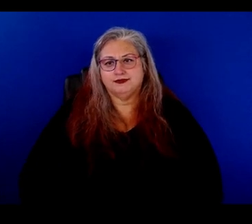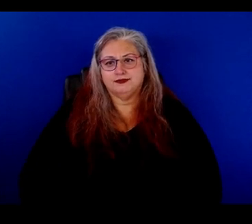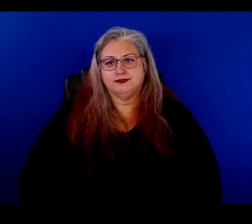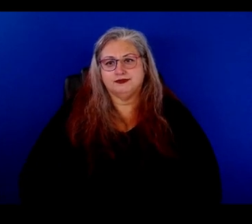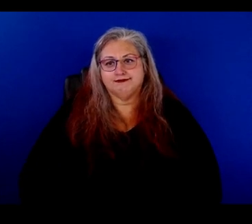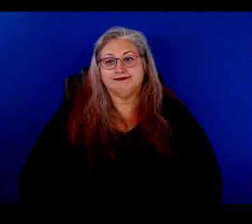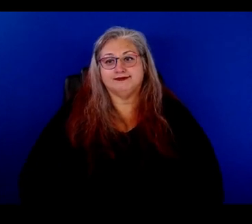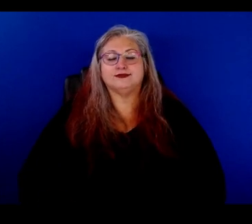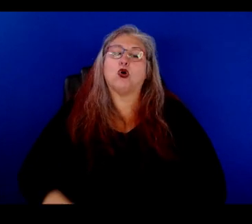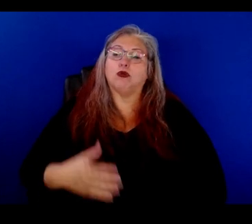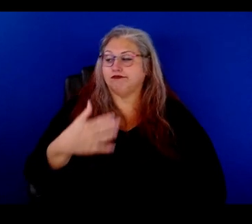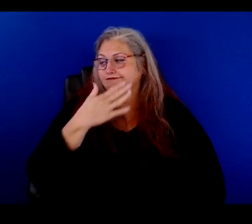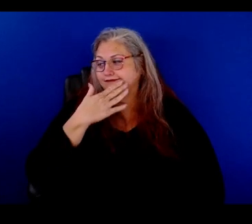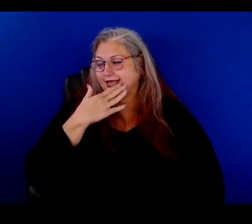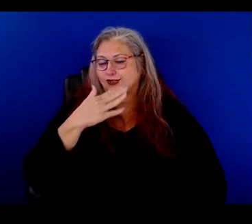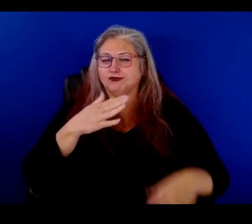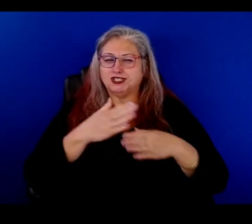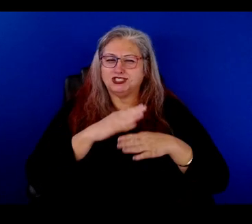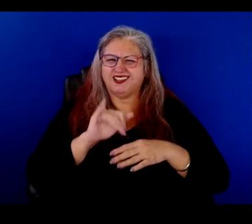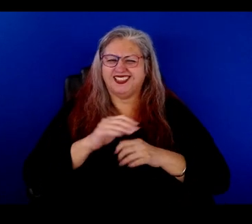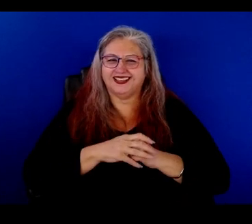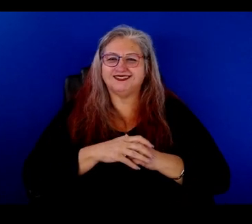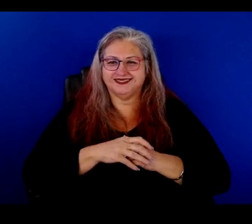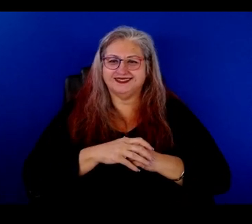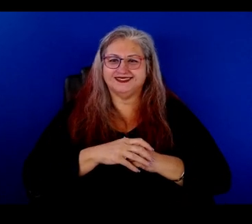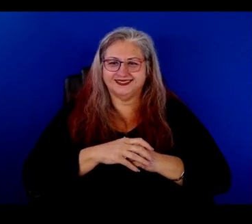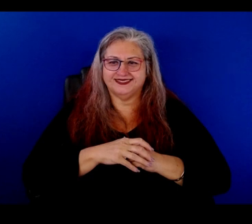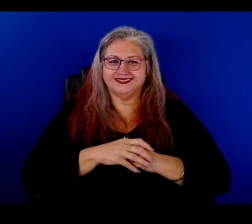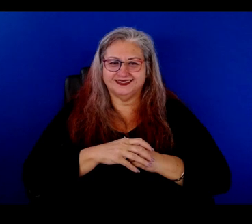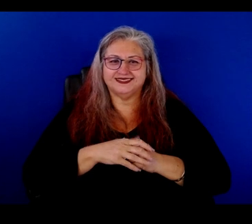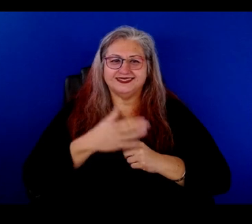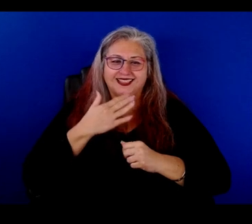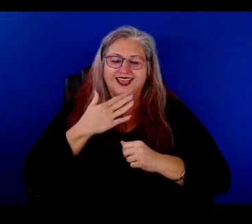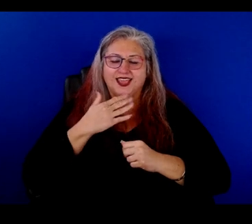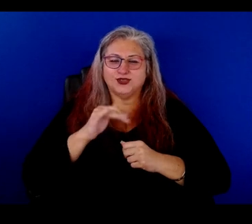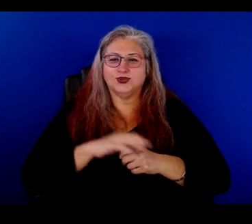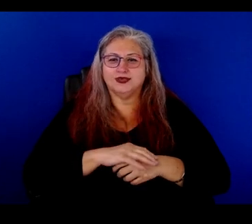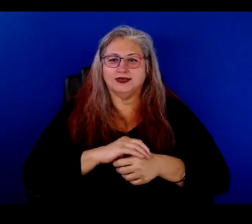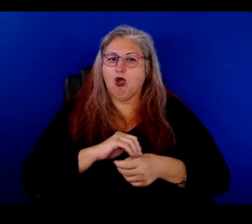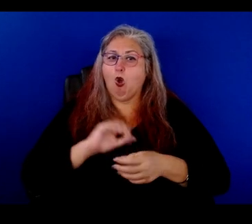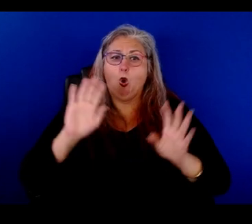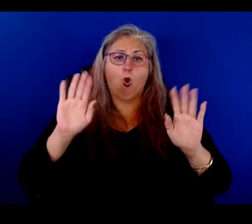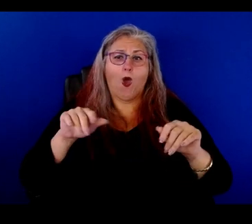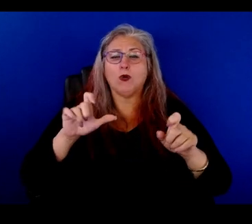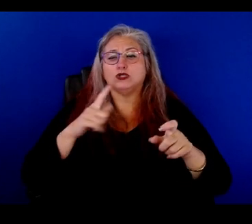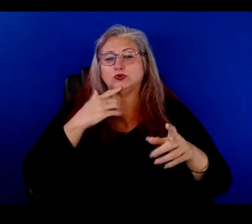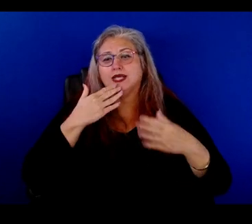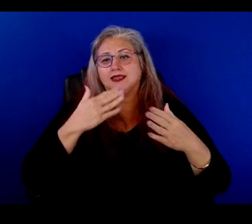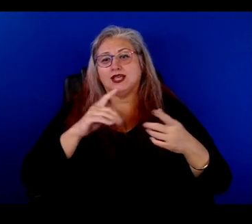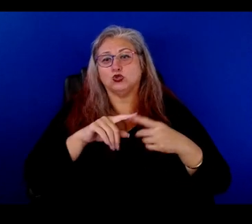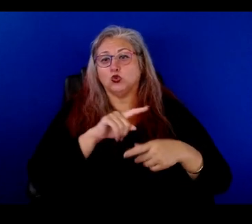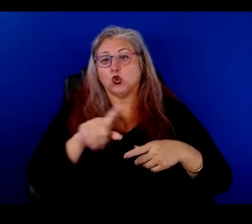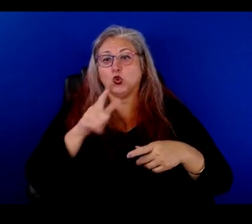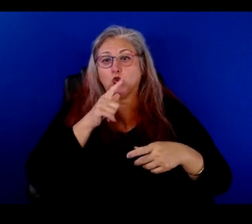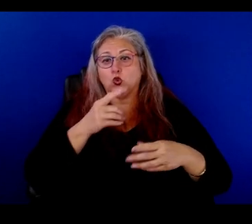Yeah. So thank, so thank you for that. Thank you for that. Thank you for that as well. I also like to thank, uh, those that